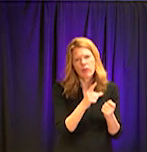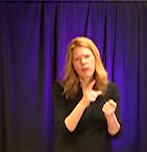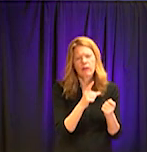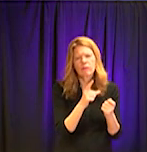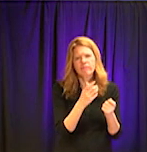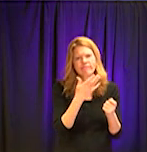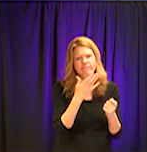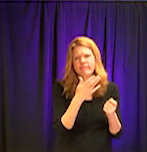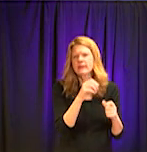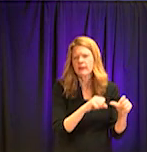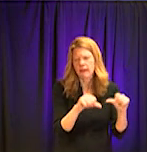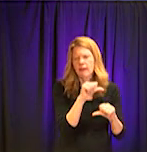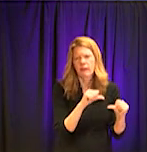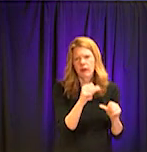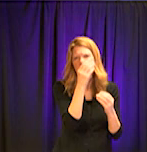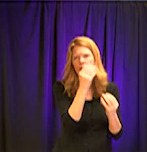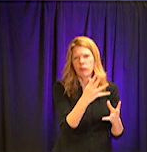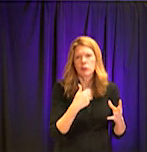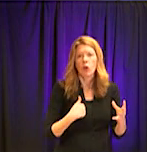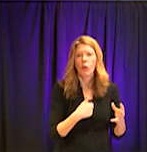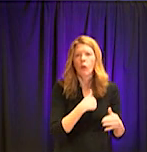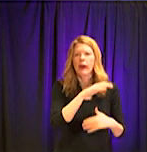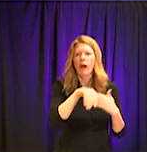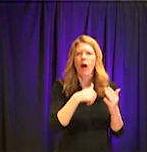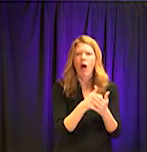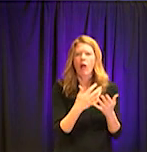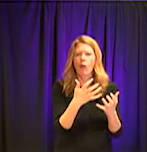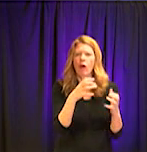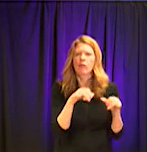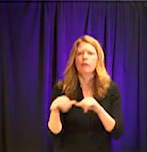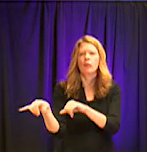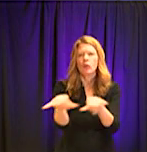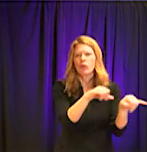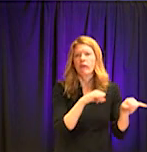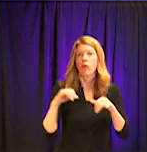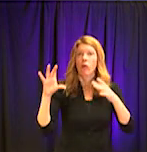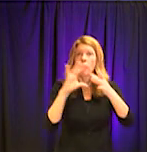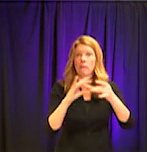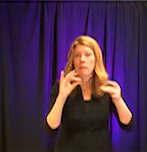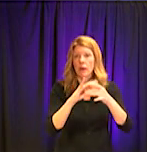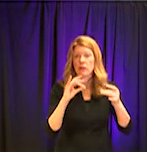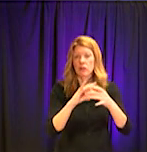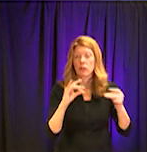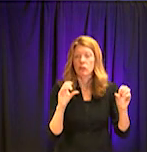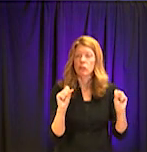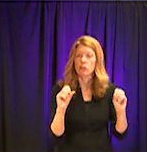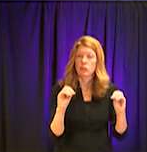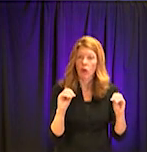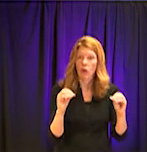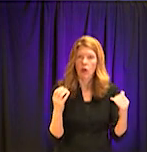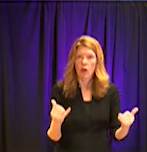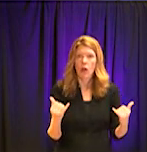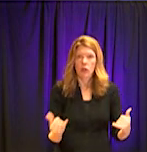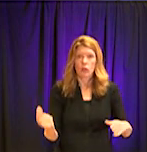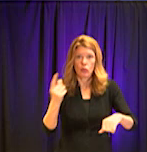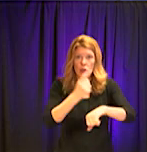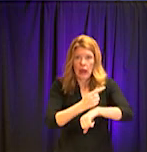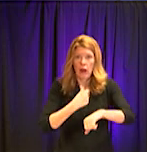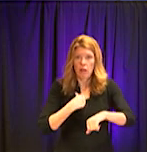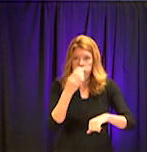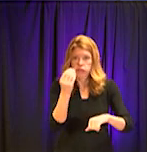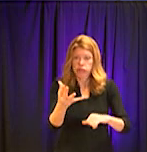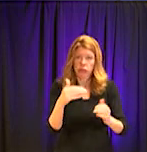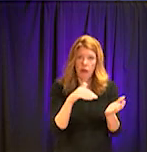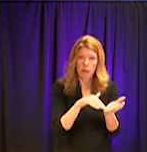us to have a uniform and well-informed message is important. I'm a doctor. I'm an emergency